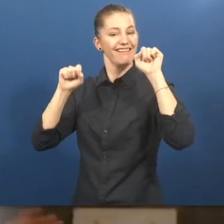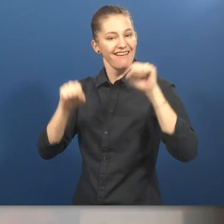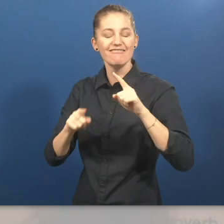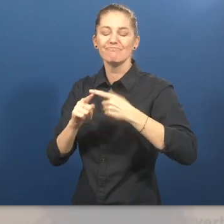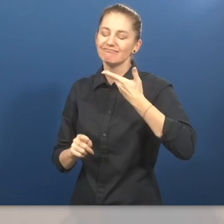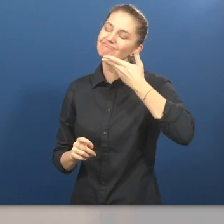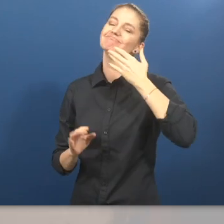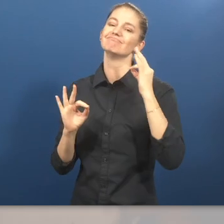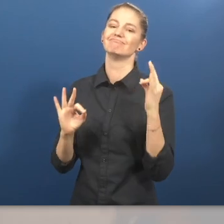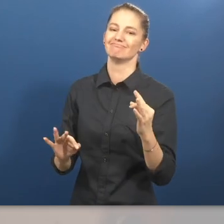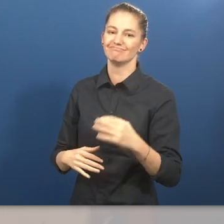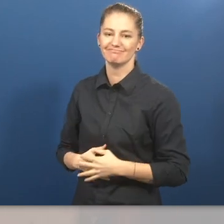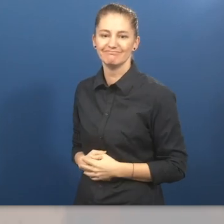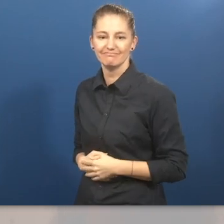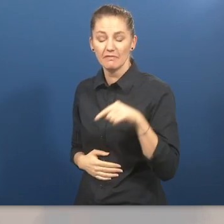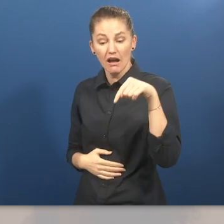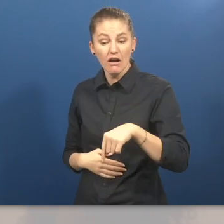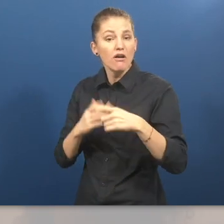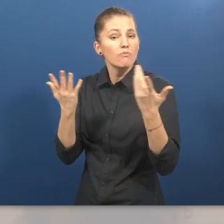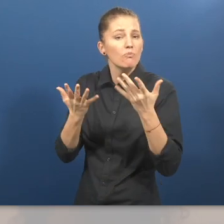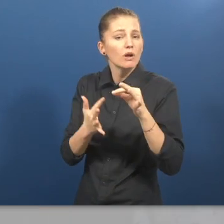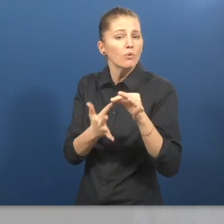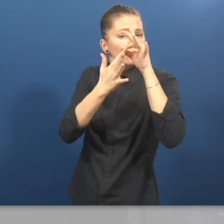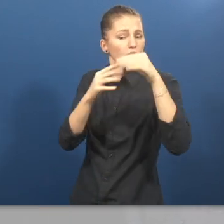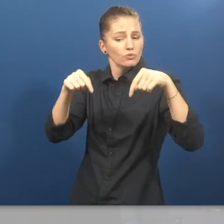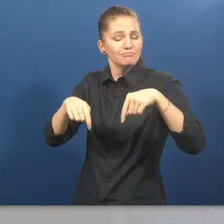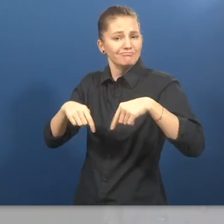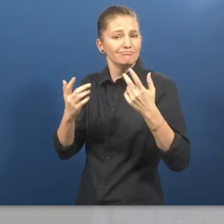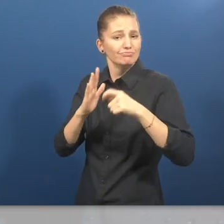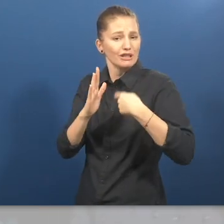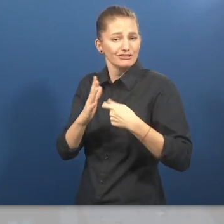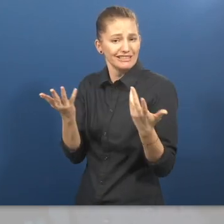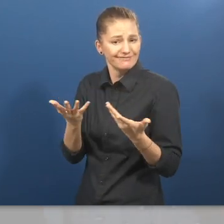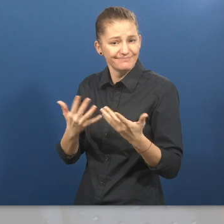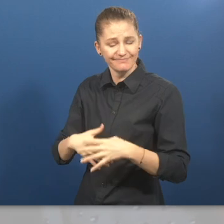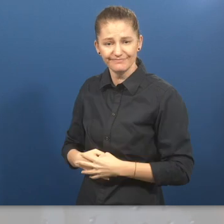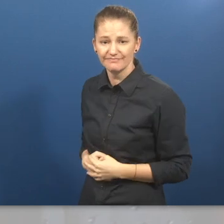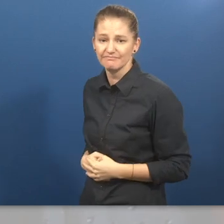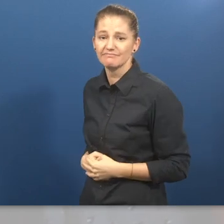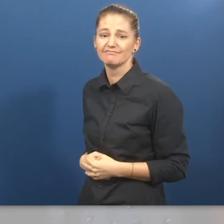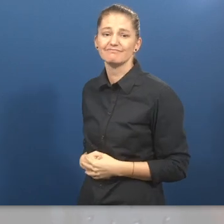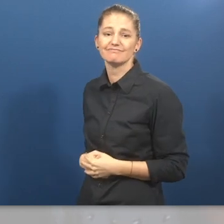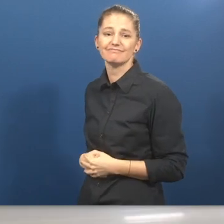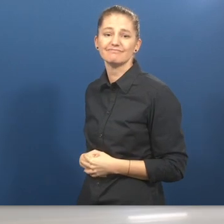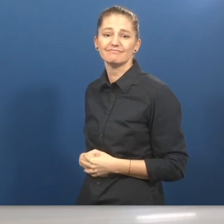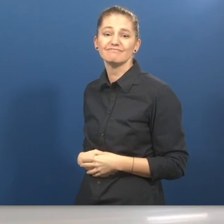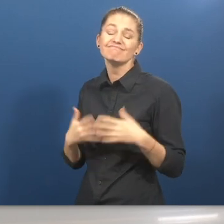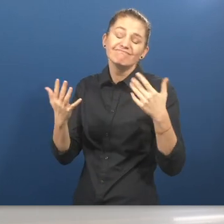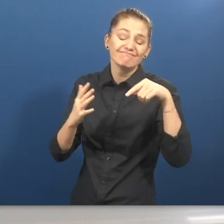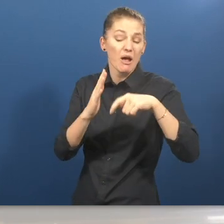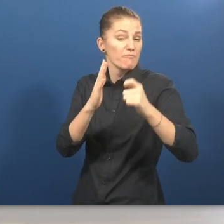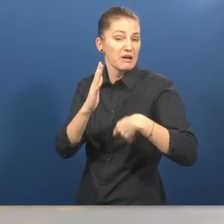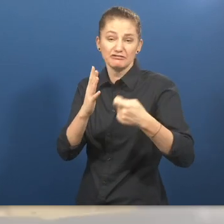What is unique and innovative about MithiCafe? Again, Alina Alam in the interview.